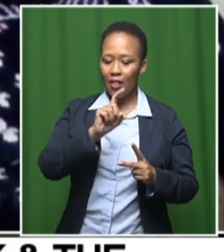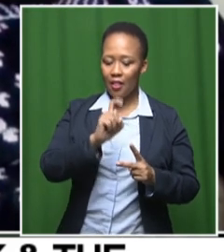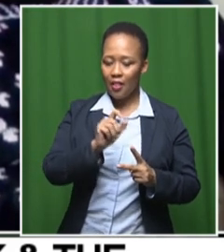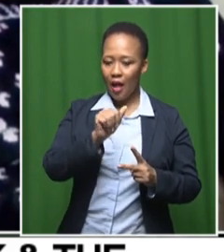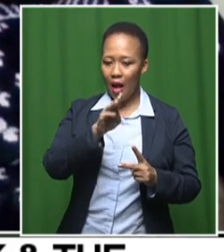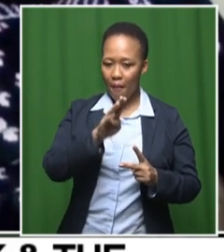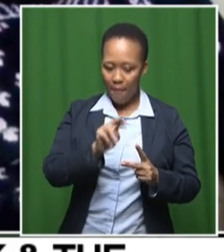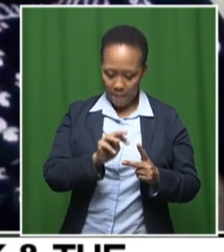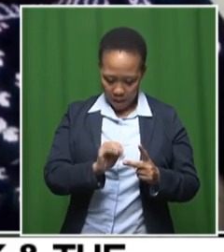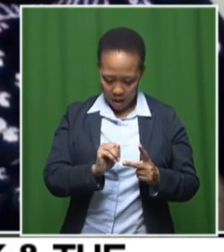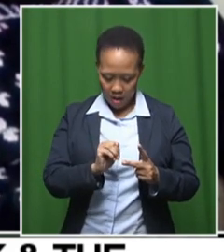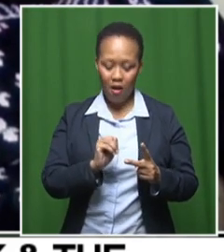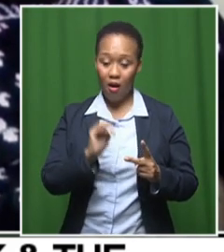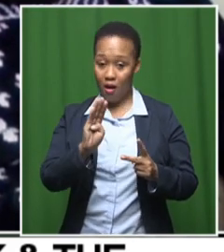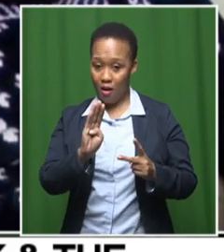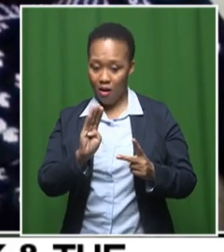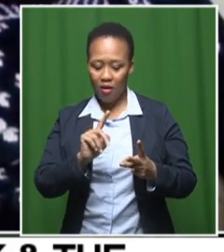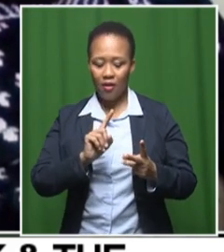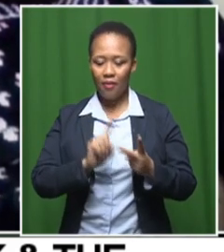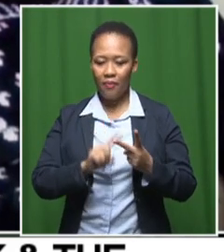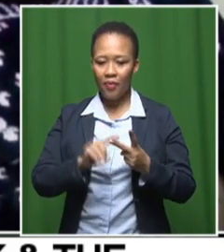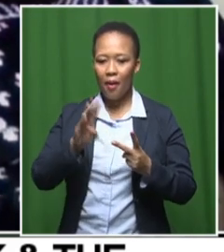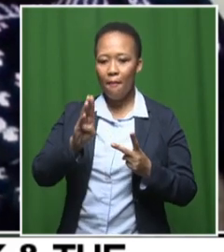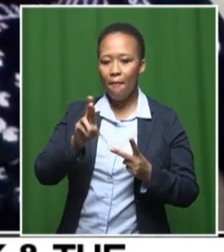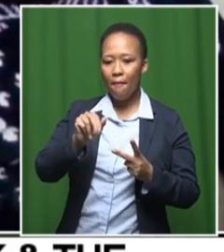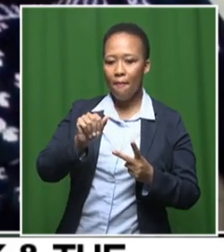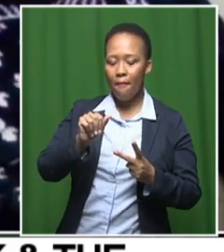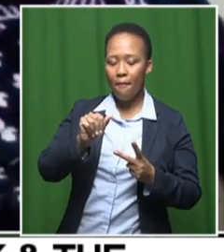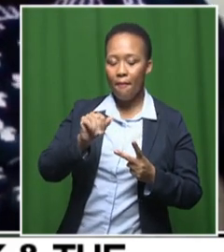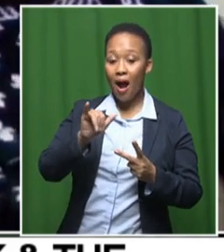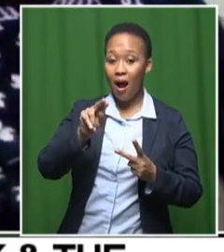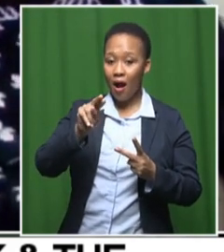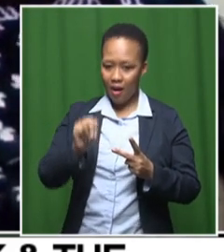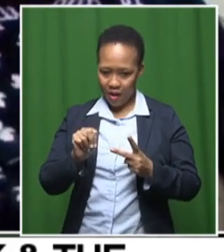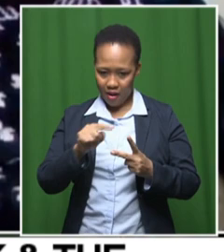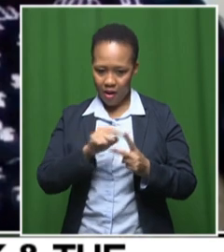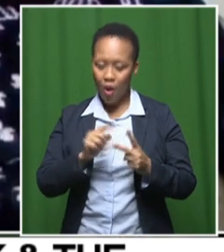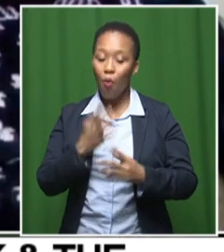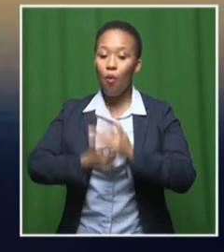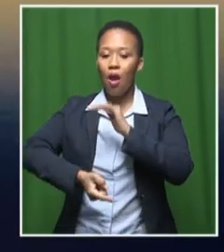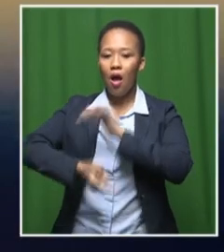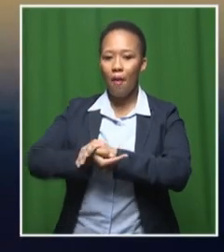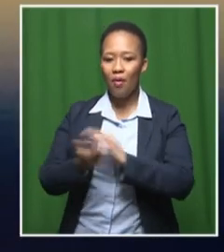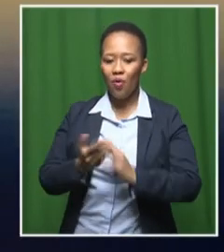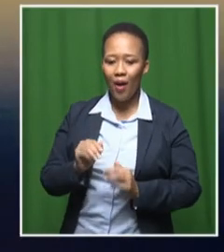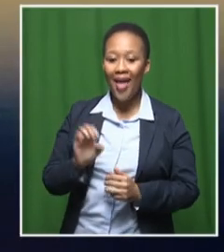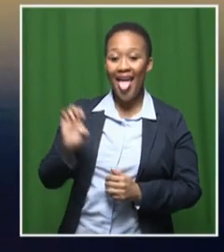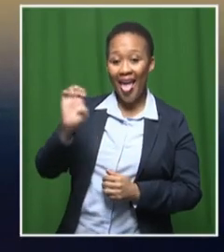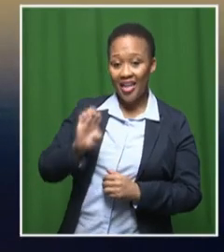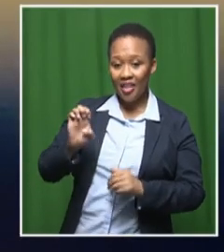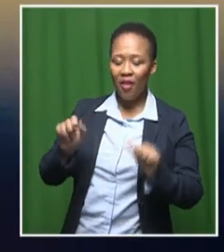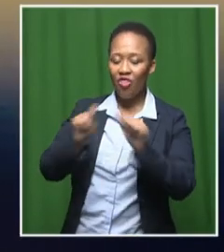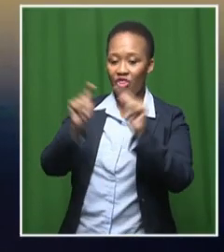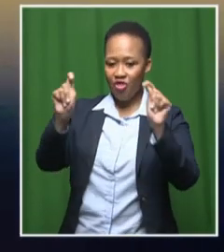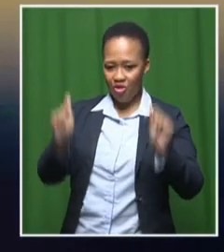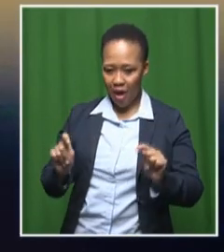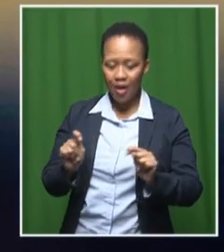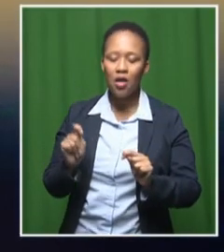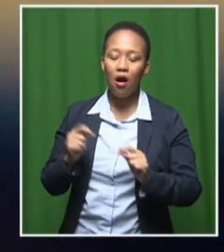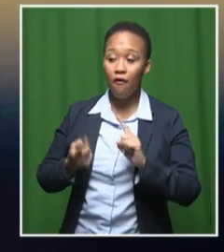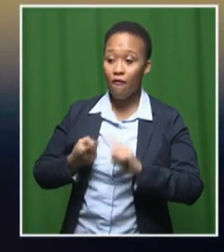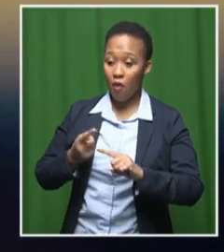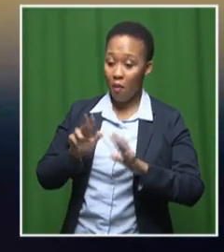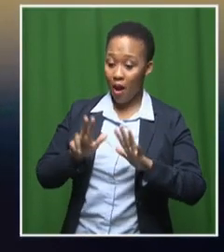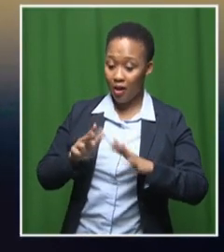Brian Hiles. That's currently taking place at the Elizabeth Snedder Theater until the 15th of December. If